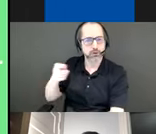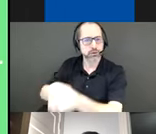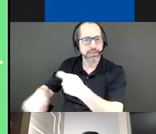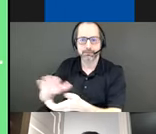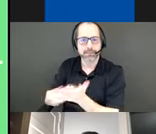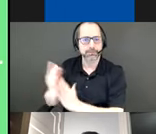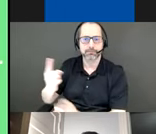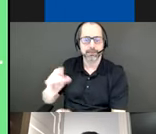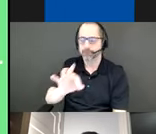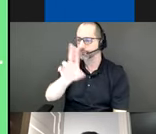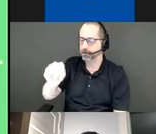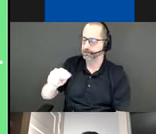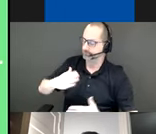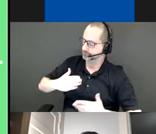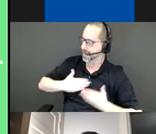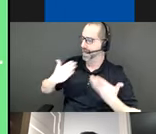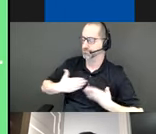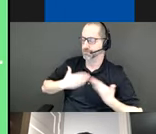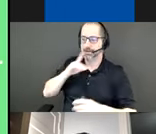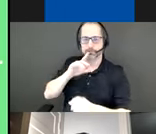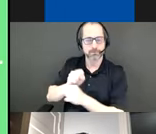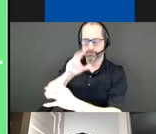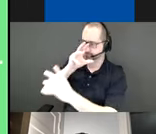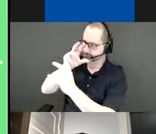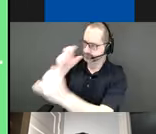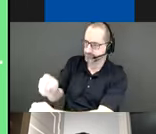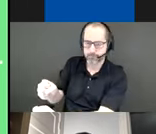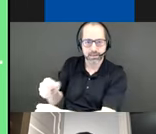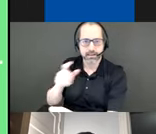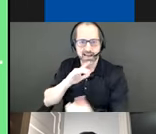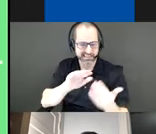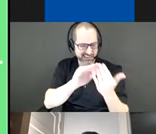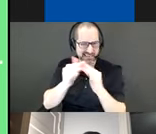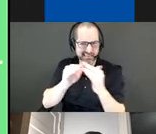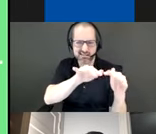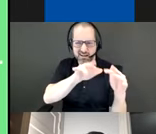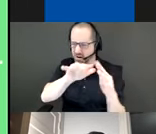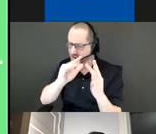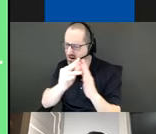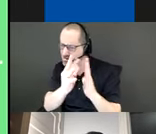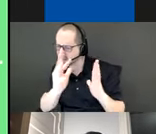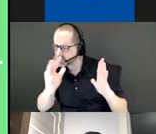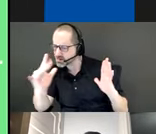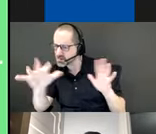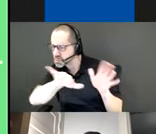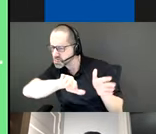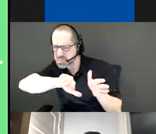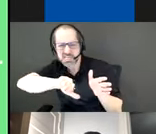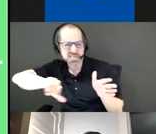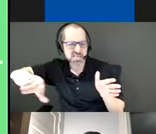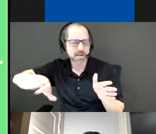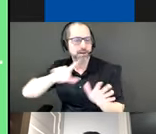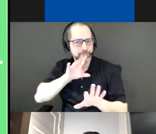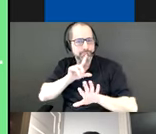engaging something that provides an alternative way to deploy urban infrastructure and provides an opportunity for people to participate